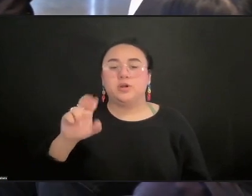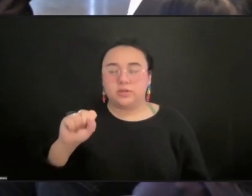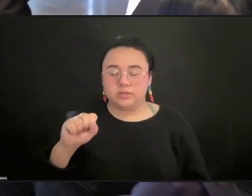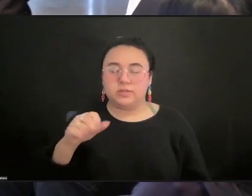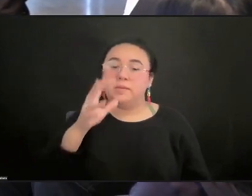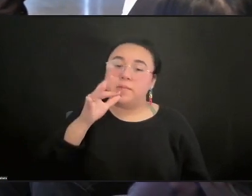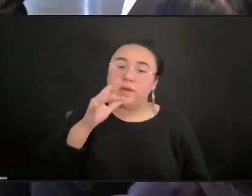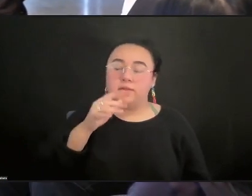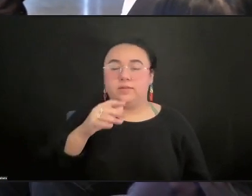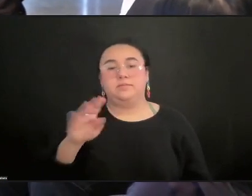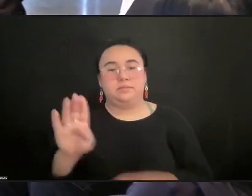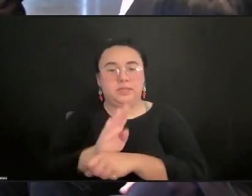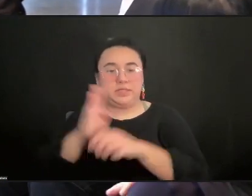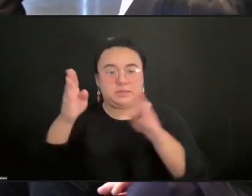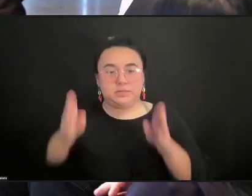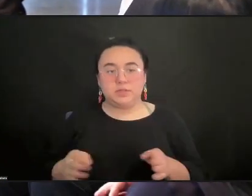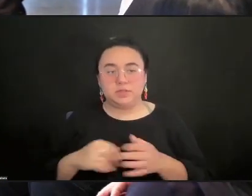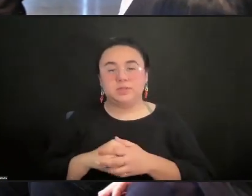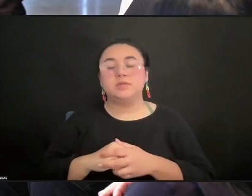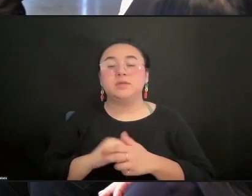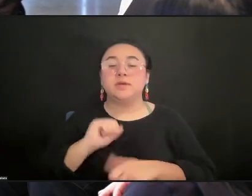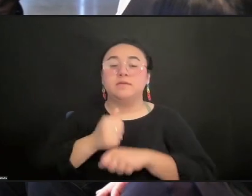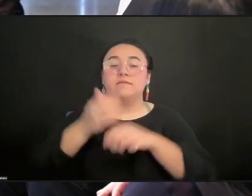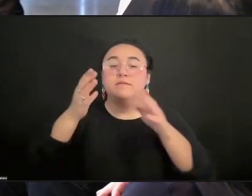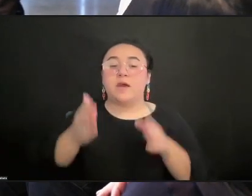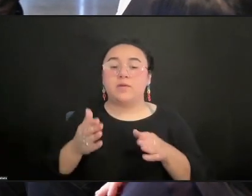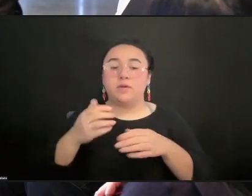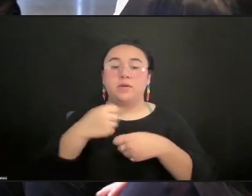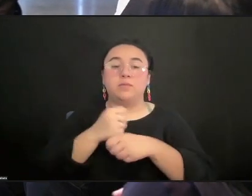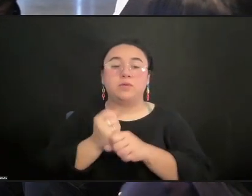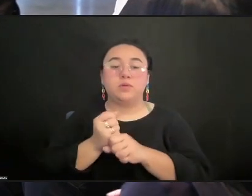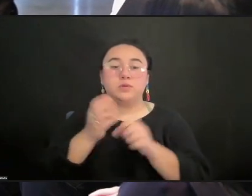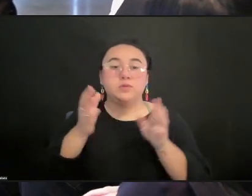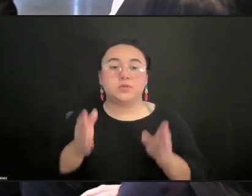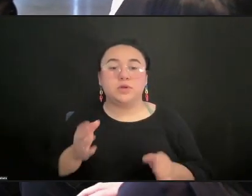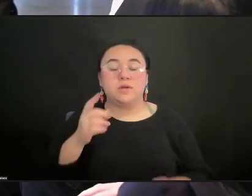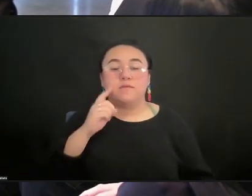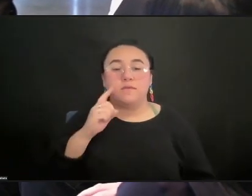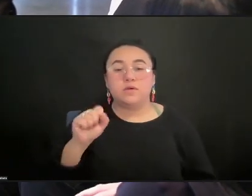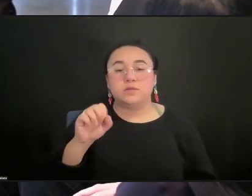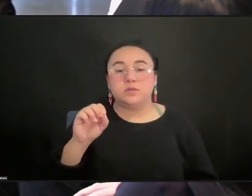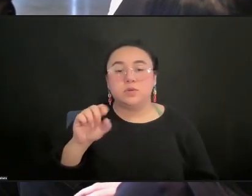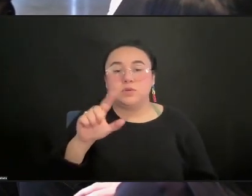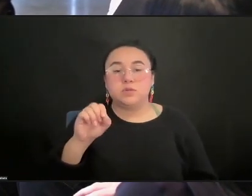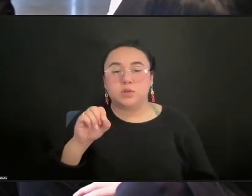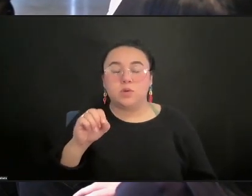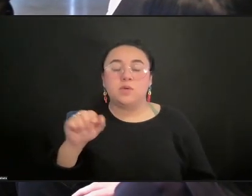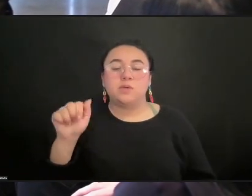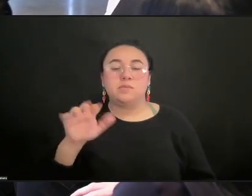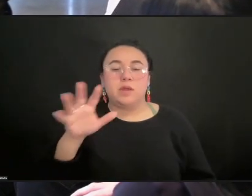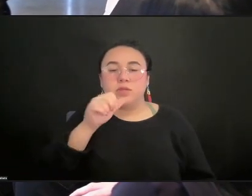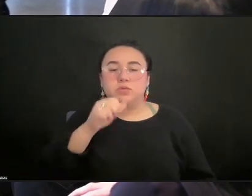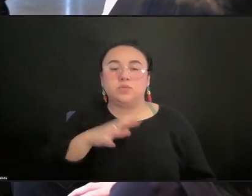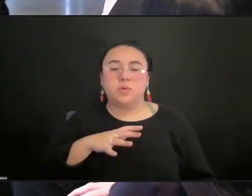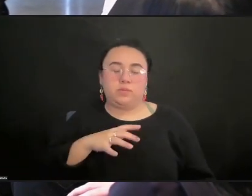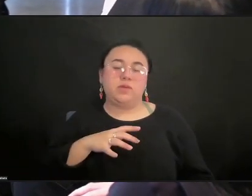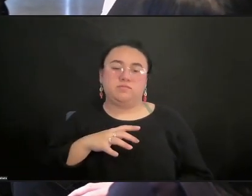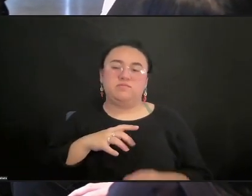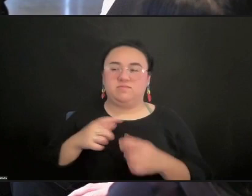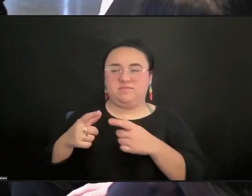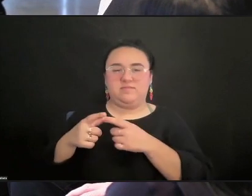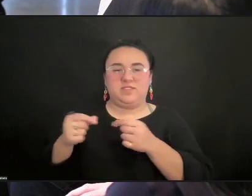founder and producer of Sozo. I'm an Asian woman of Japanese descent. I'm wearing